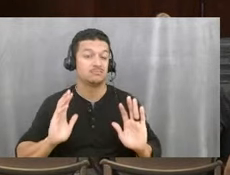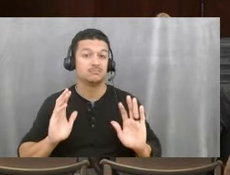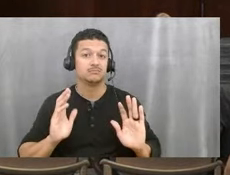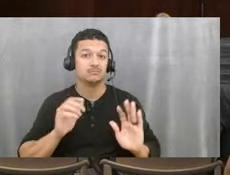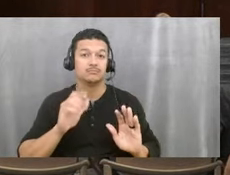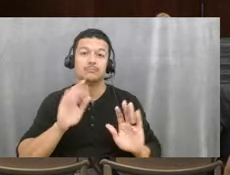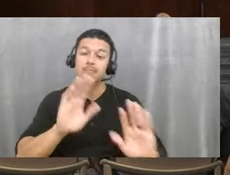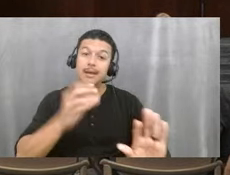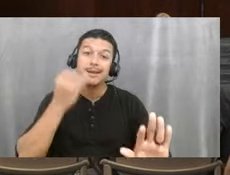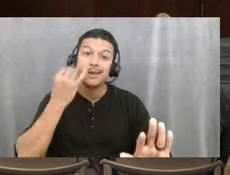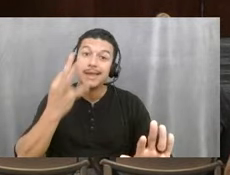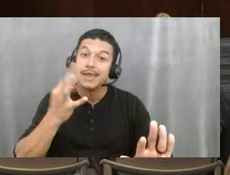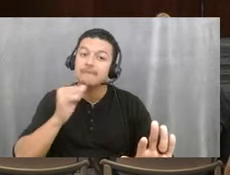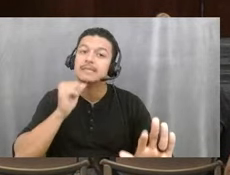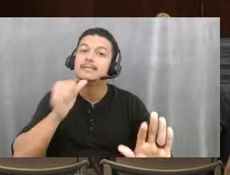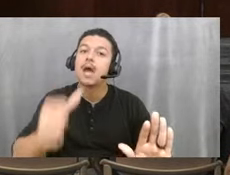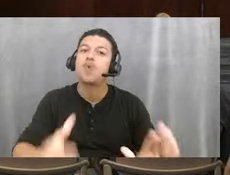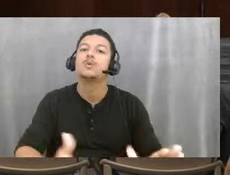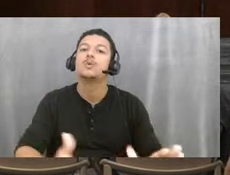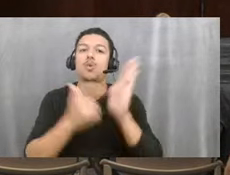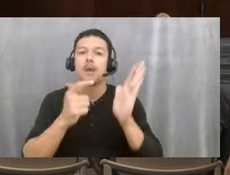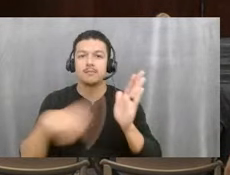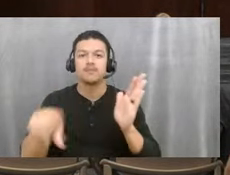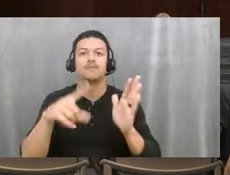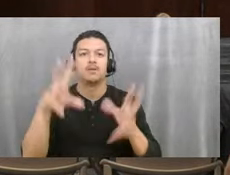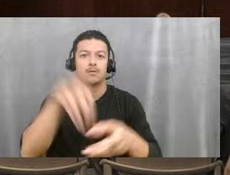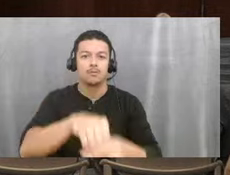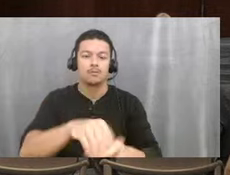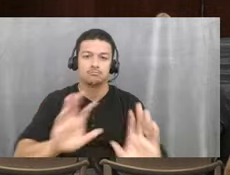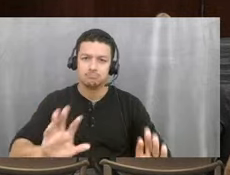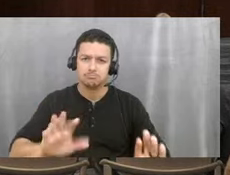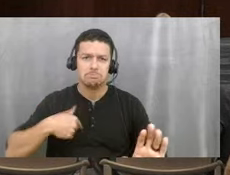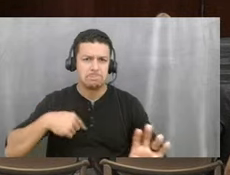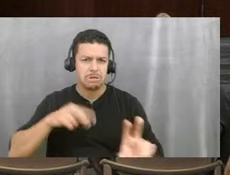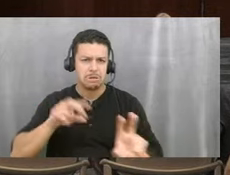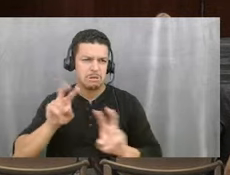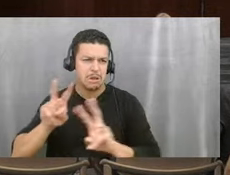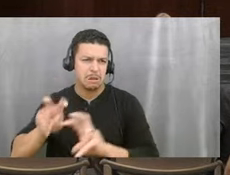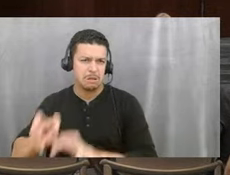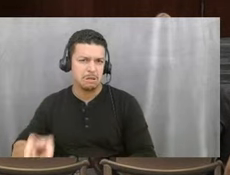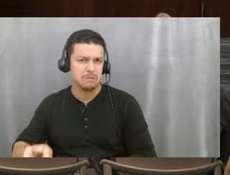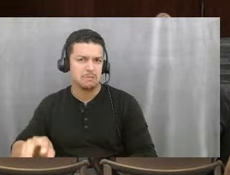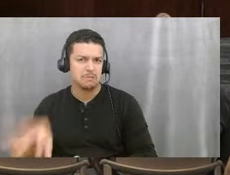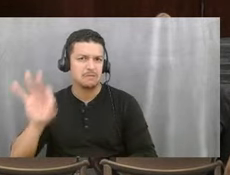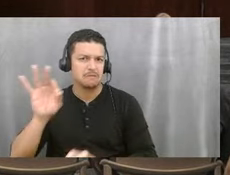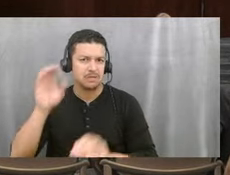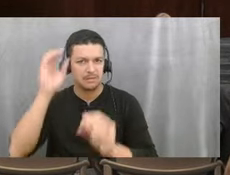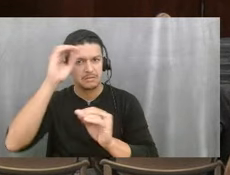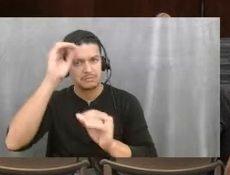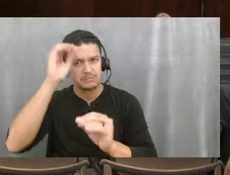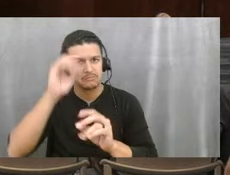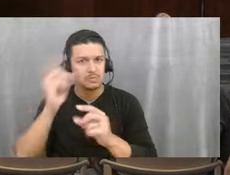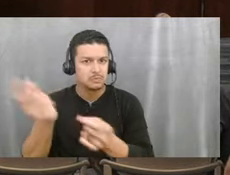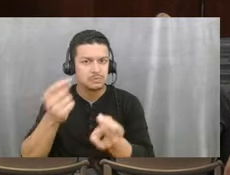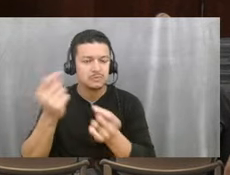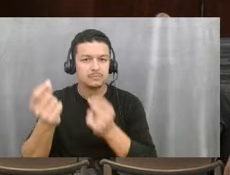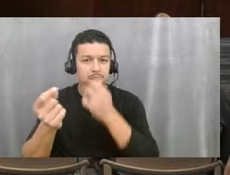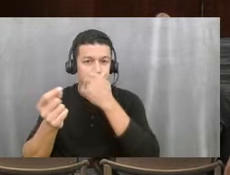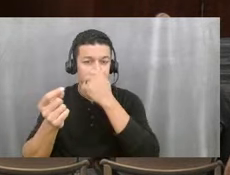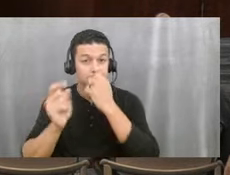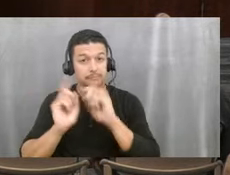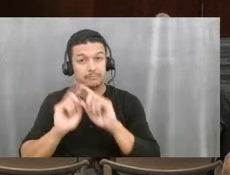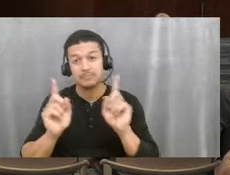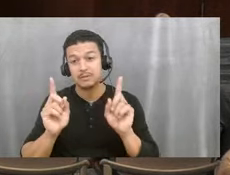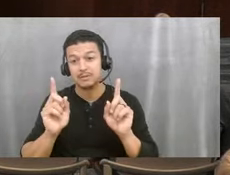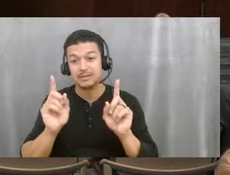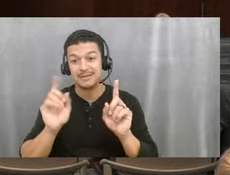That's something I can certainly look into and get you kind of some opinions relating to that. But on that